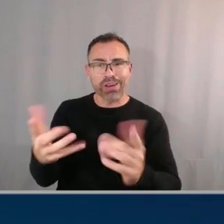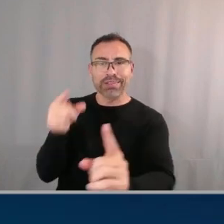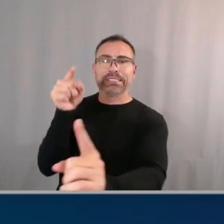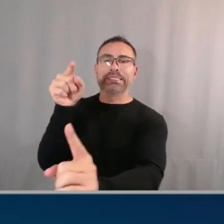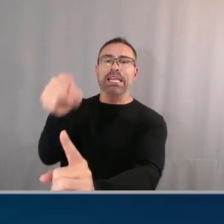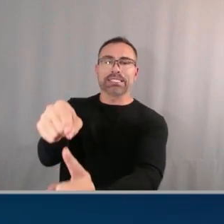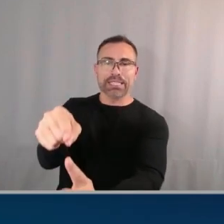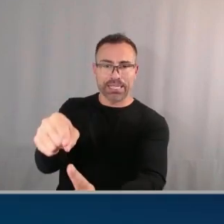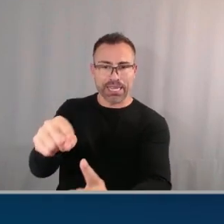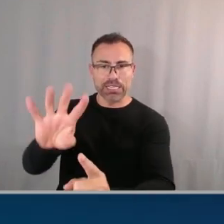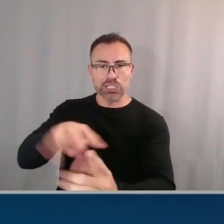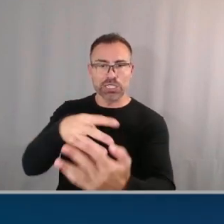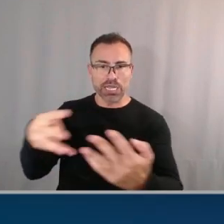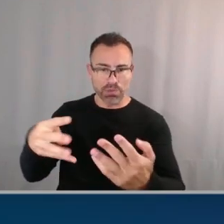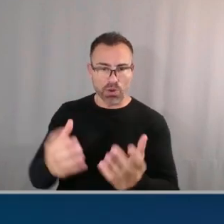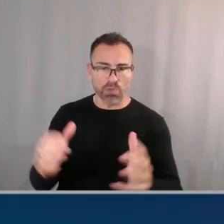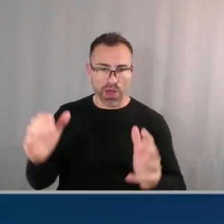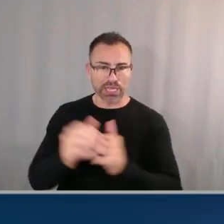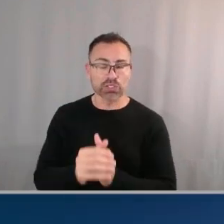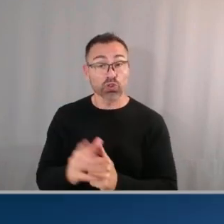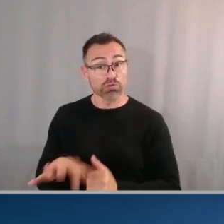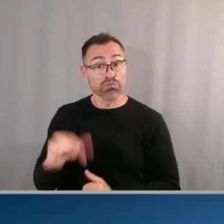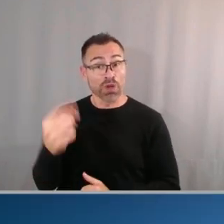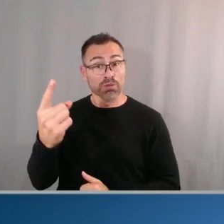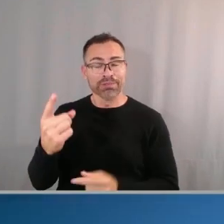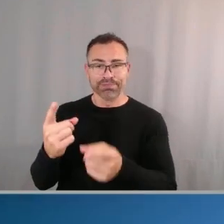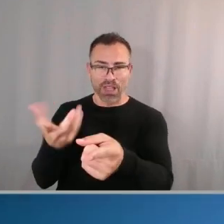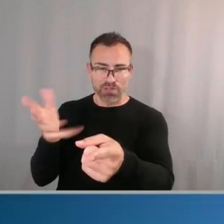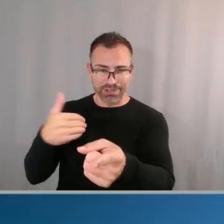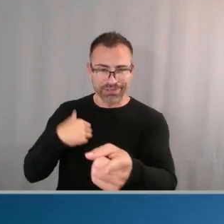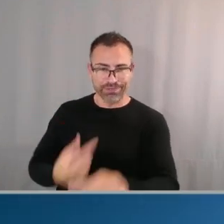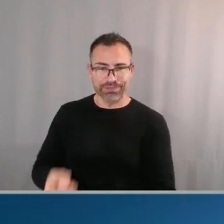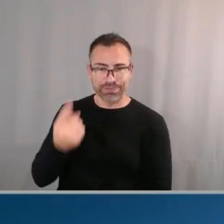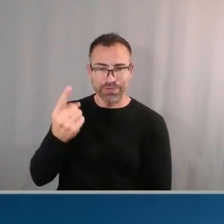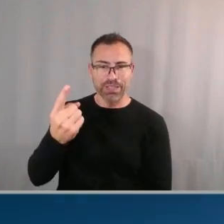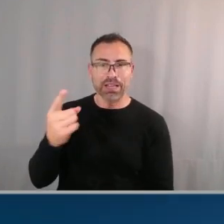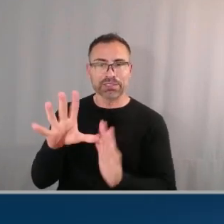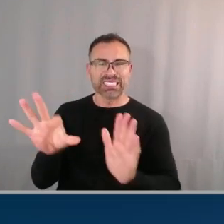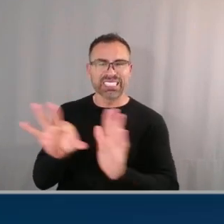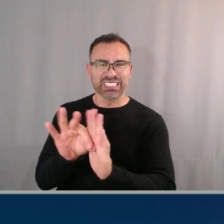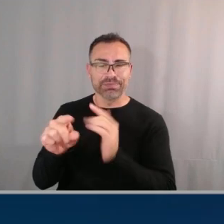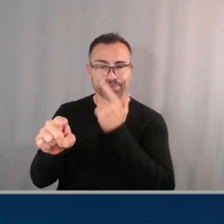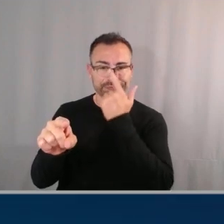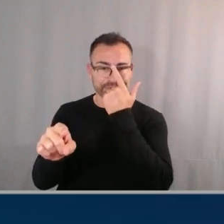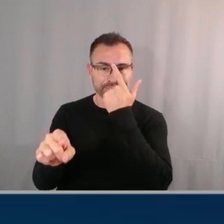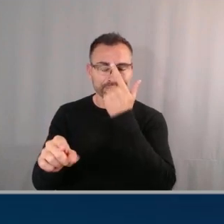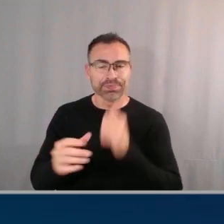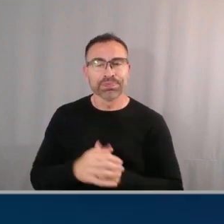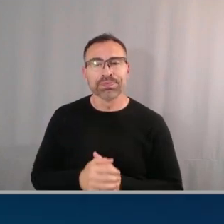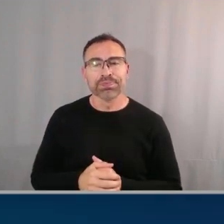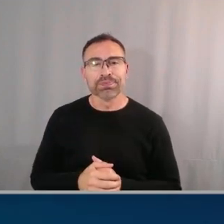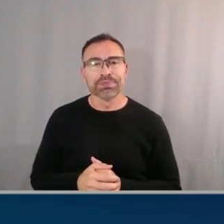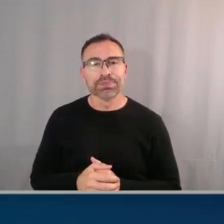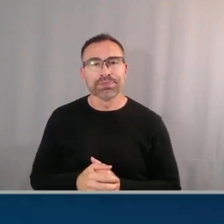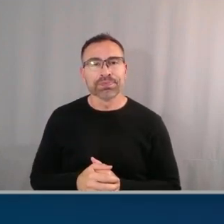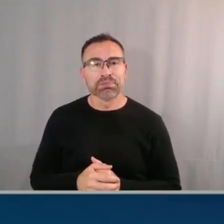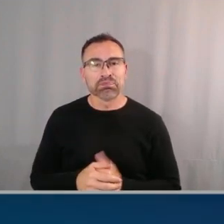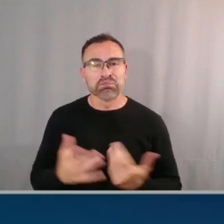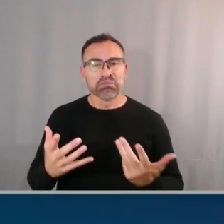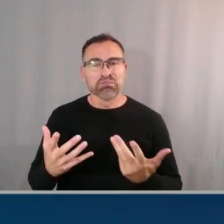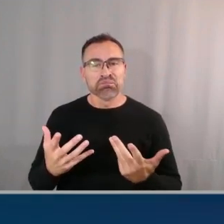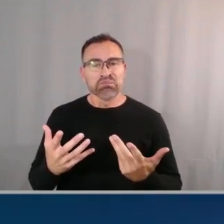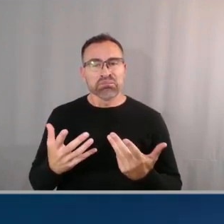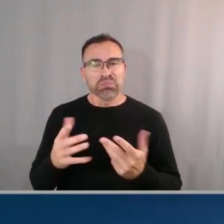go and find a destination table bucket in this case I already have one I'm going to select it and really um just choose whatever